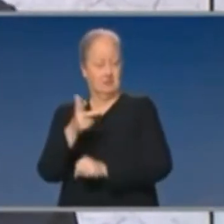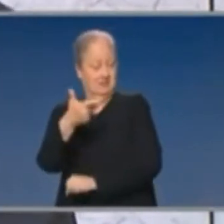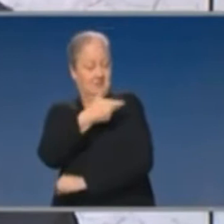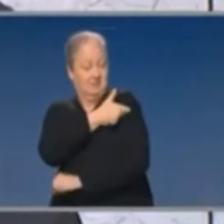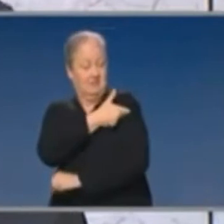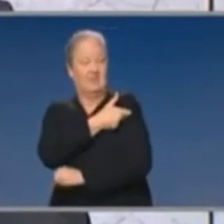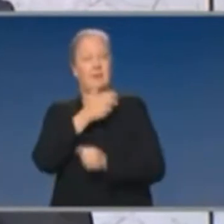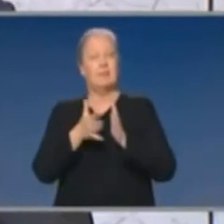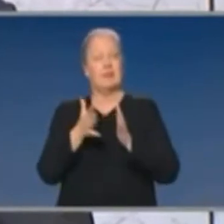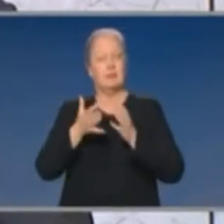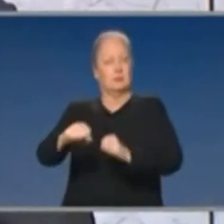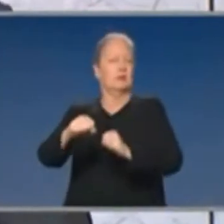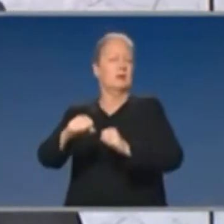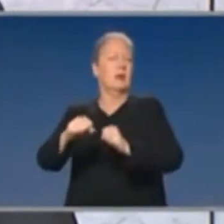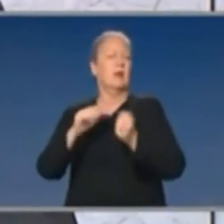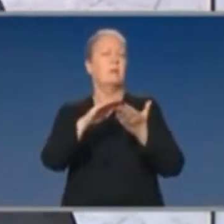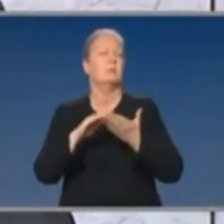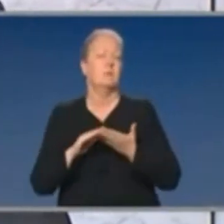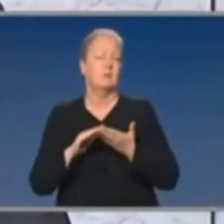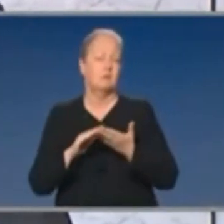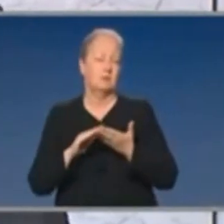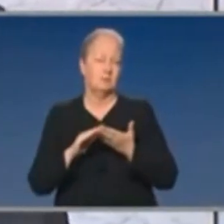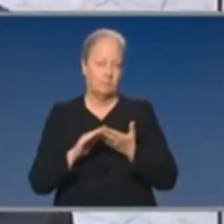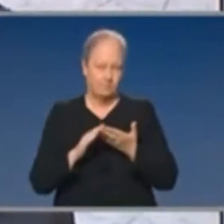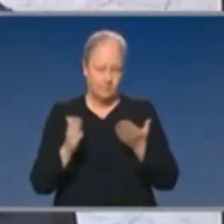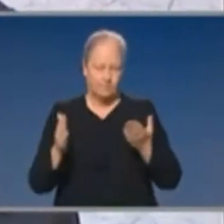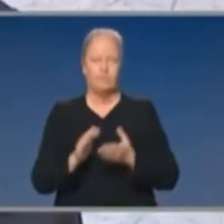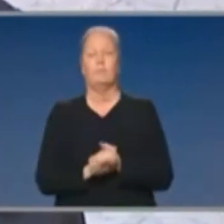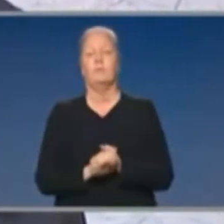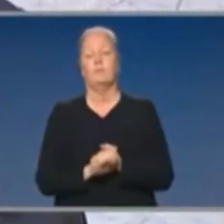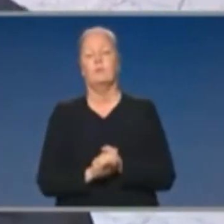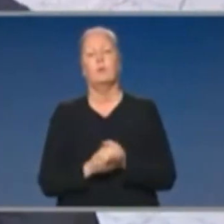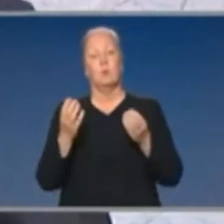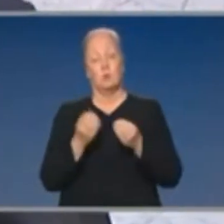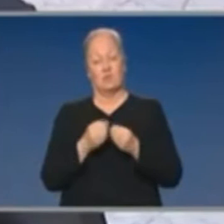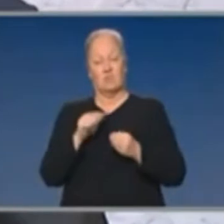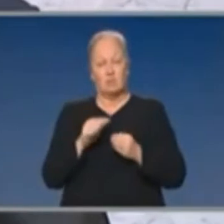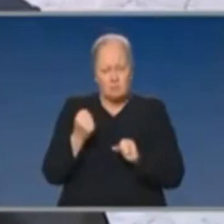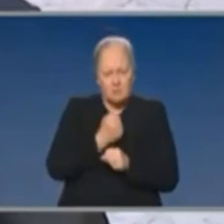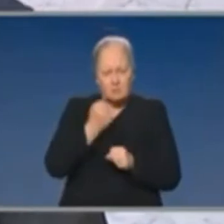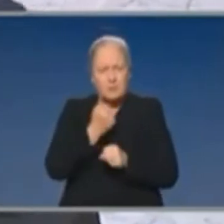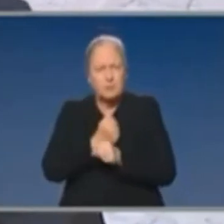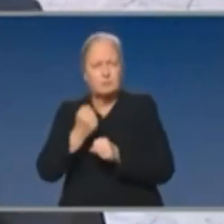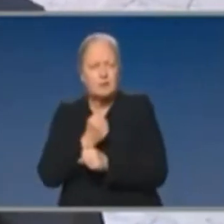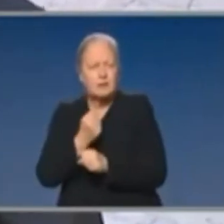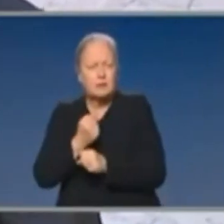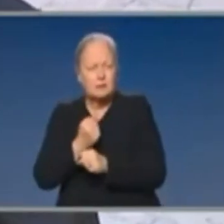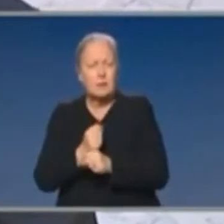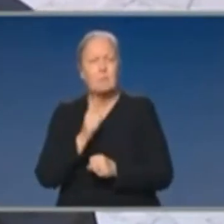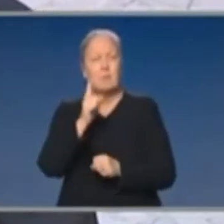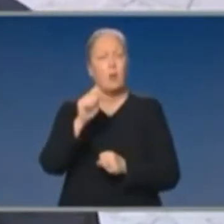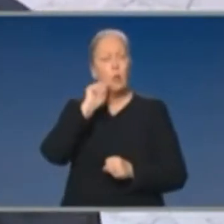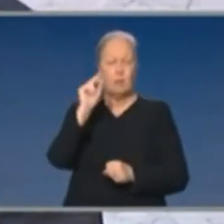but even under the timing of what we have for the development of these vaccines, it will be some time yet